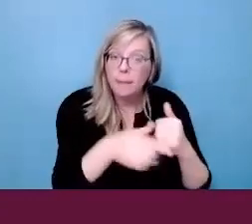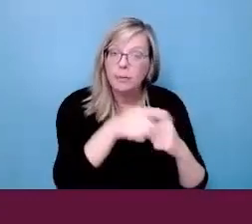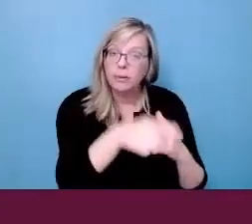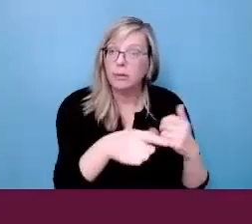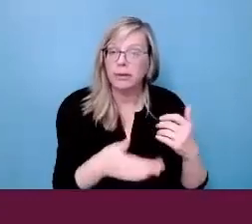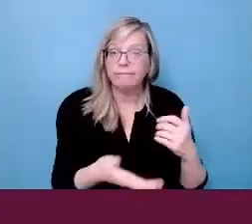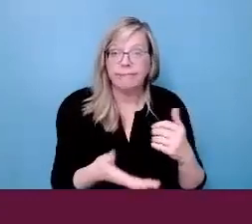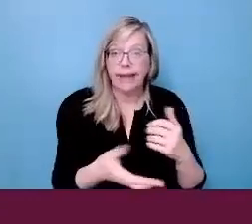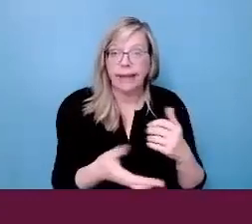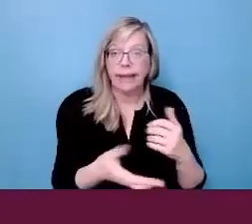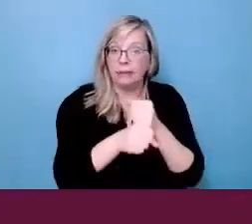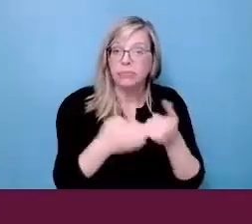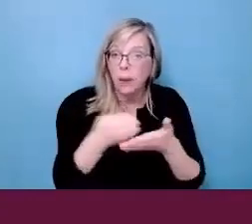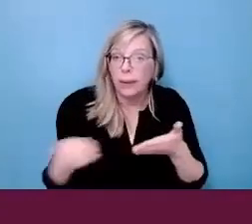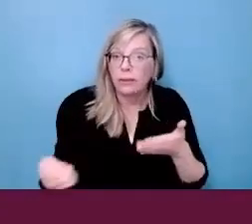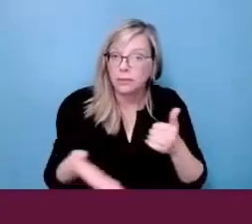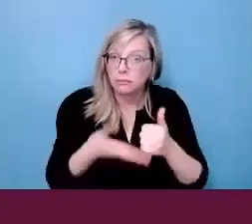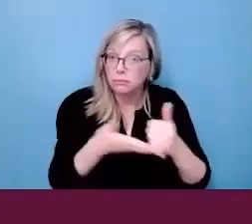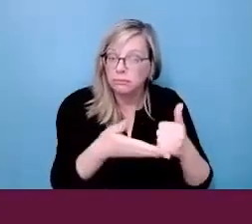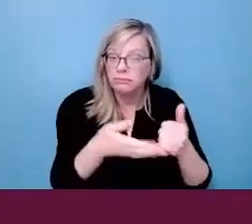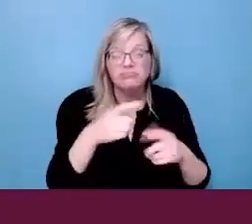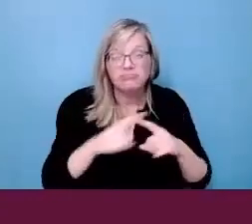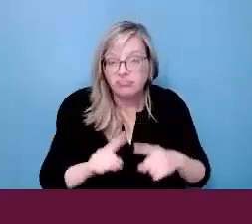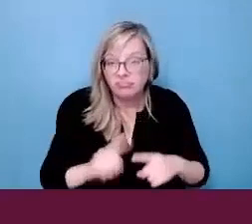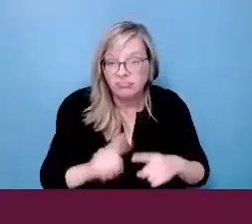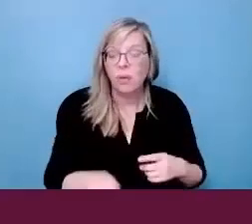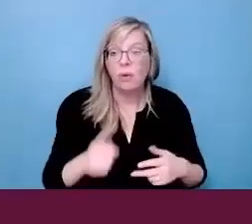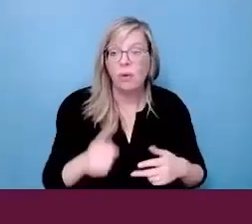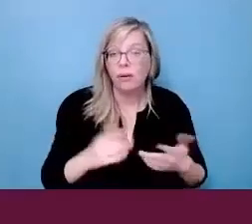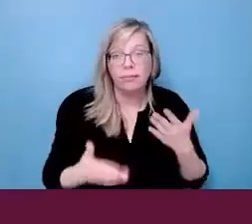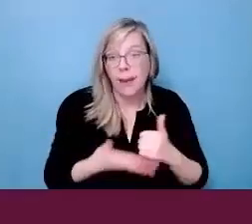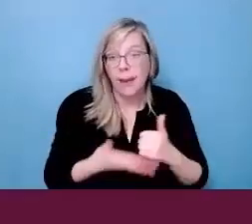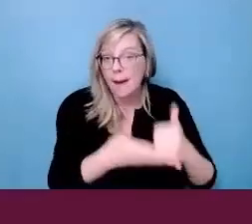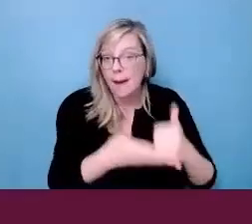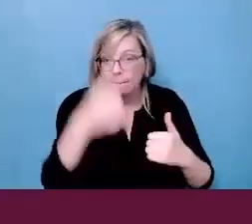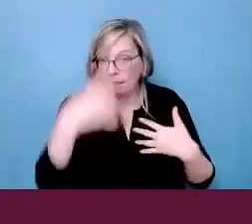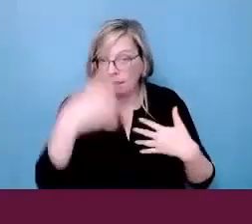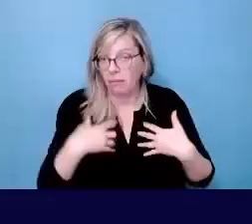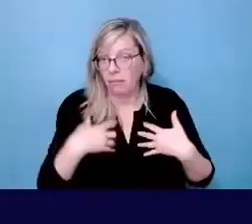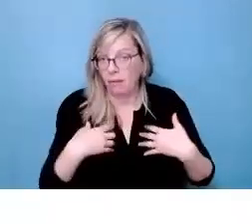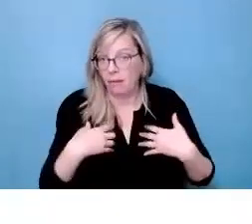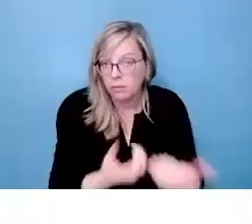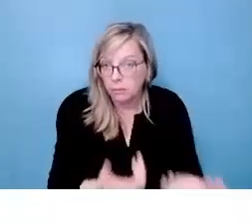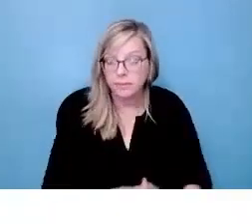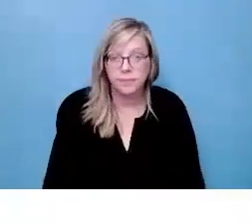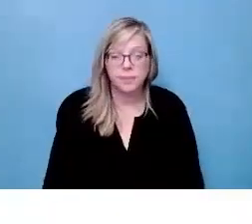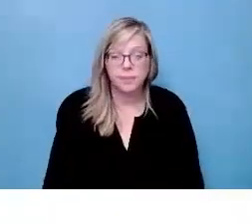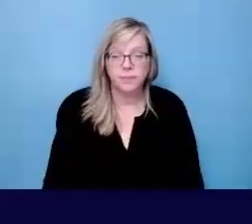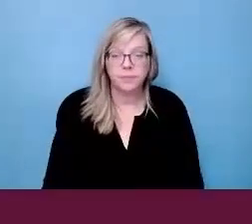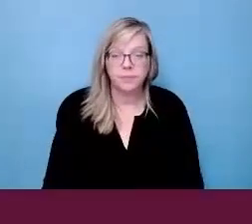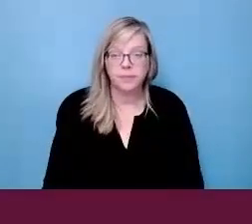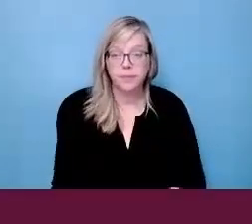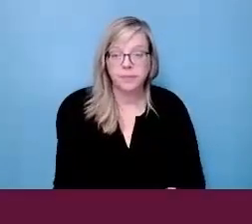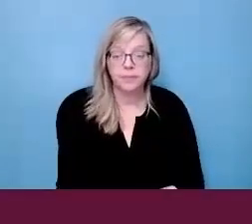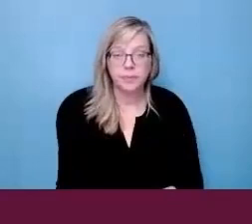from work help with obtaining of system assistive technologies and help with obtaining mental health supports as